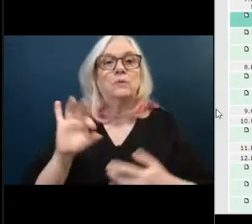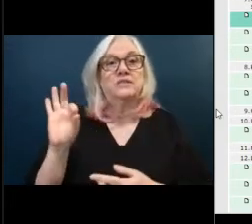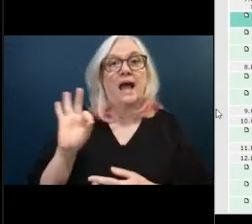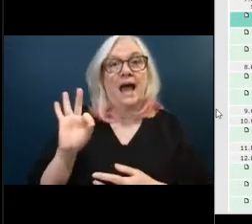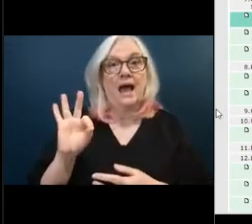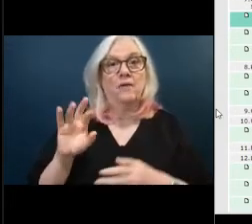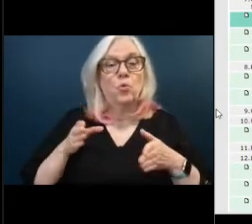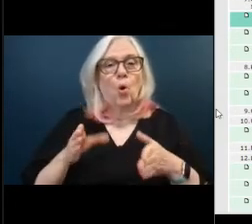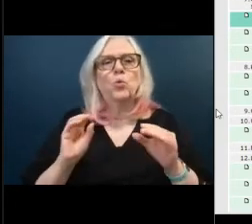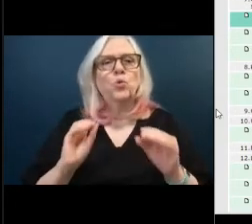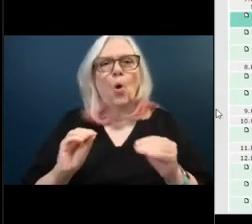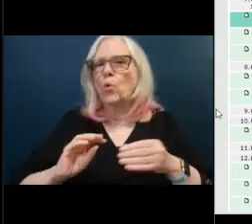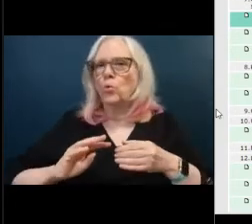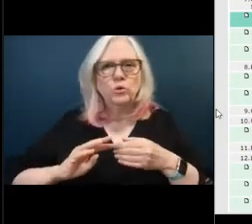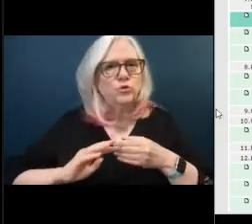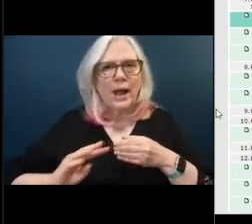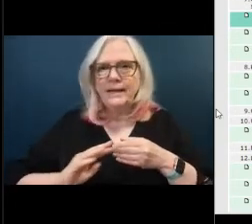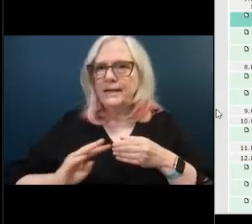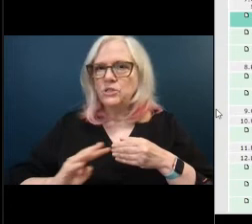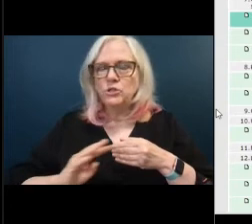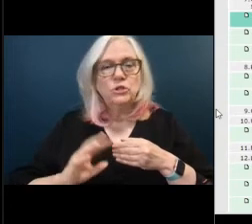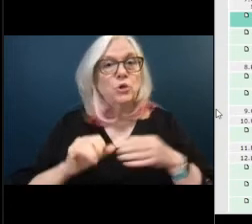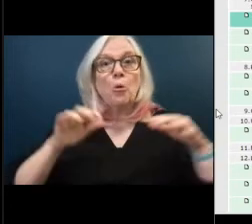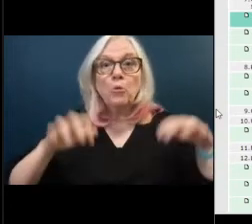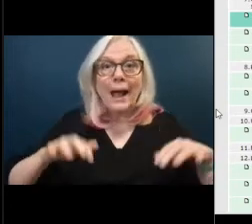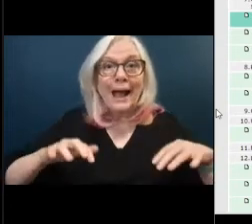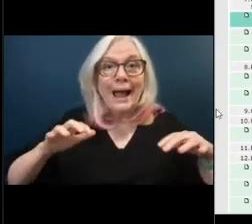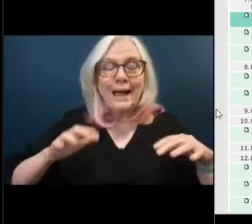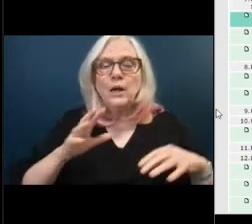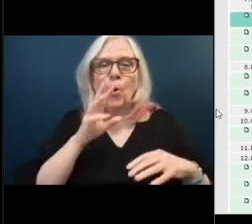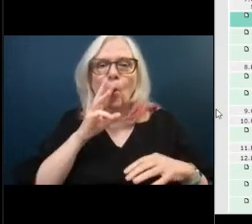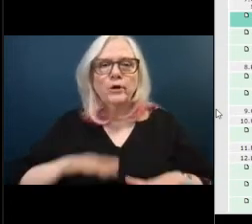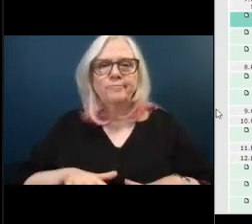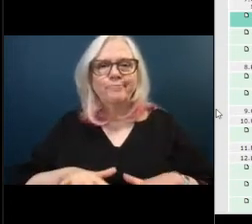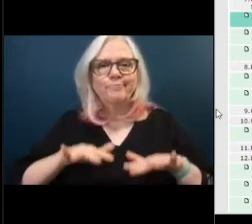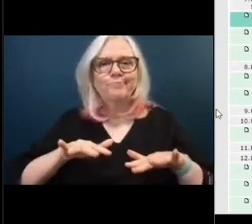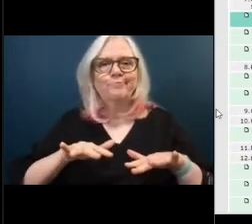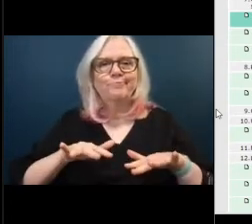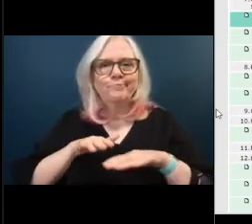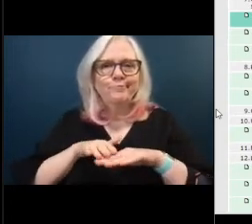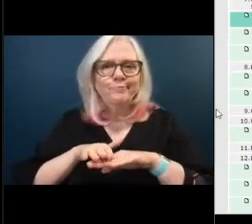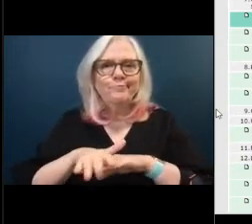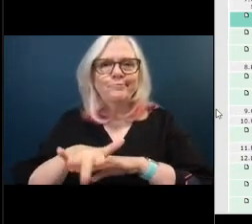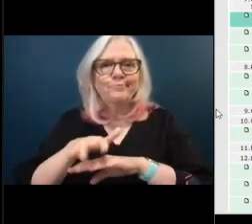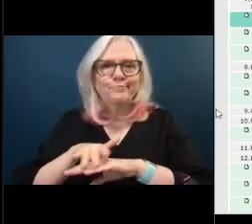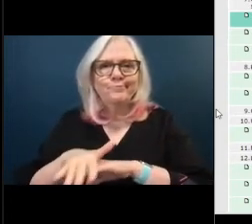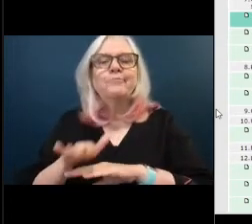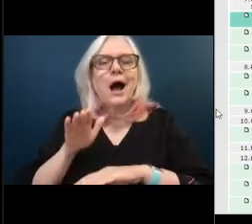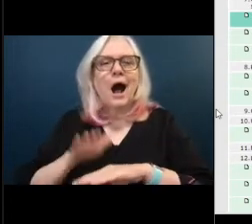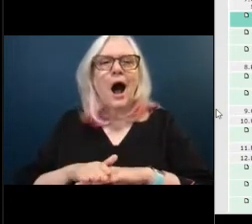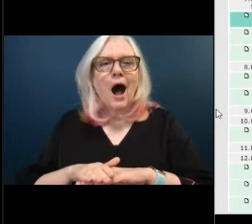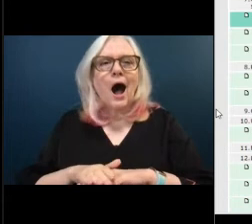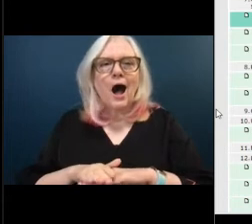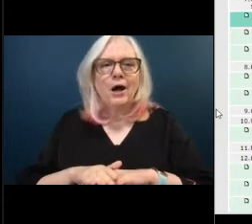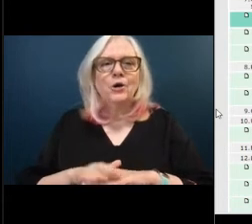happens is when it rains water stands on the road or stands on the side of the road and it undermines the base the research i did showed